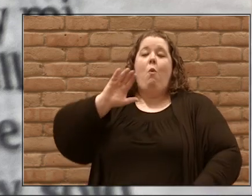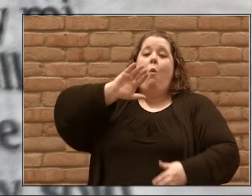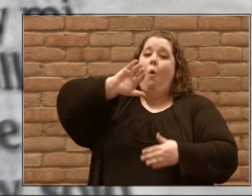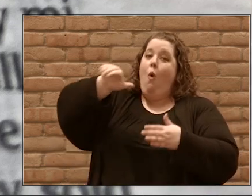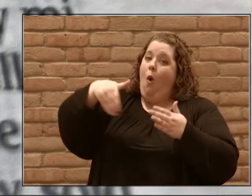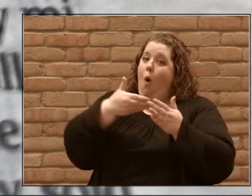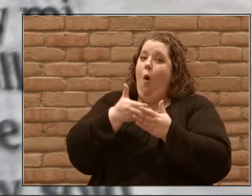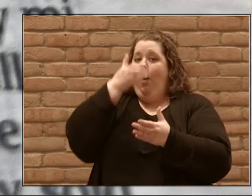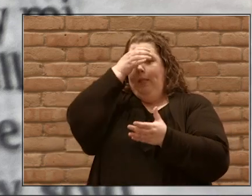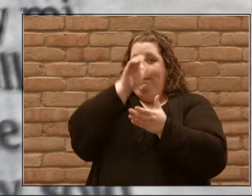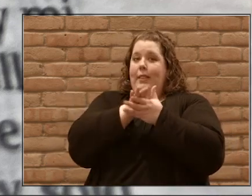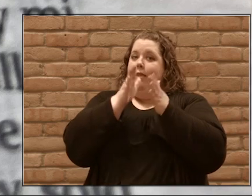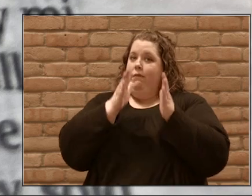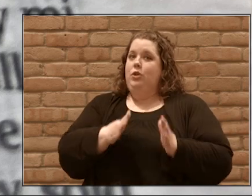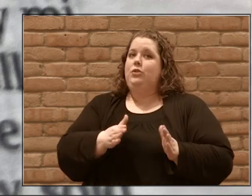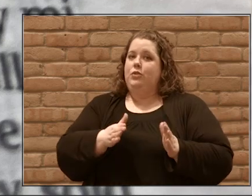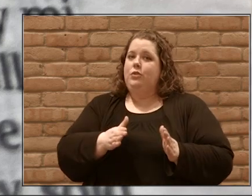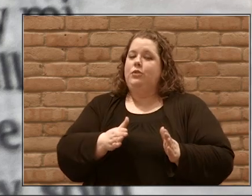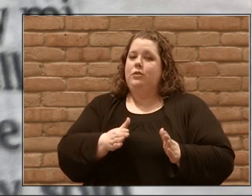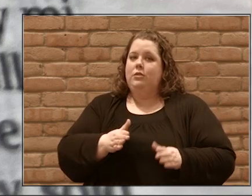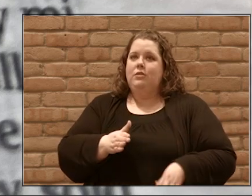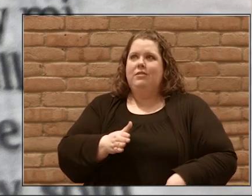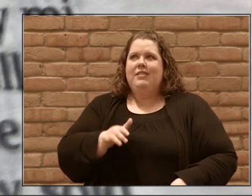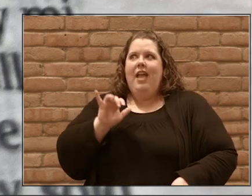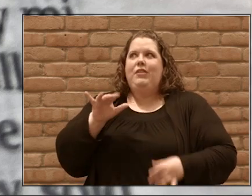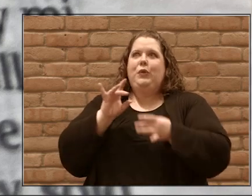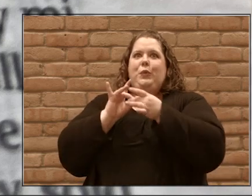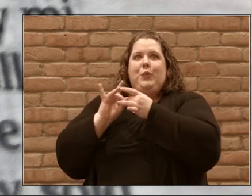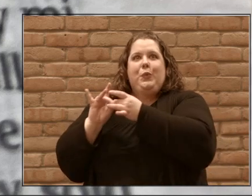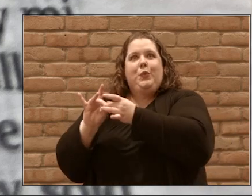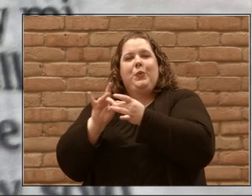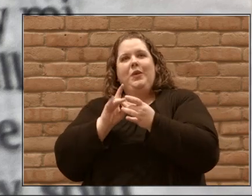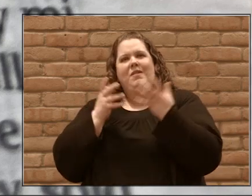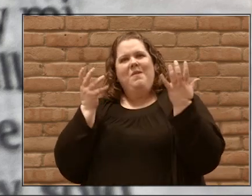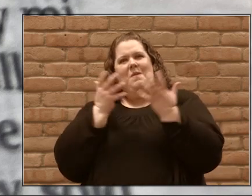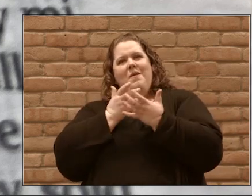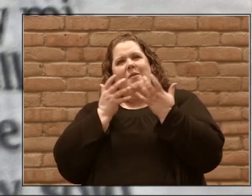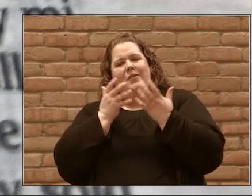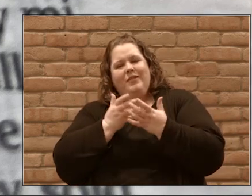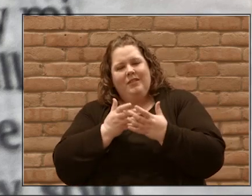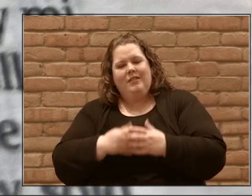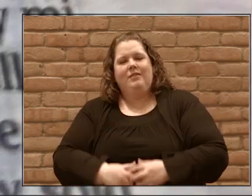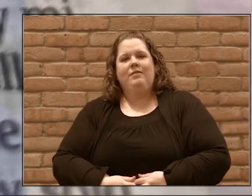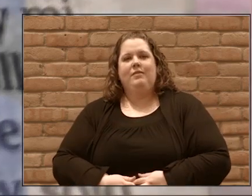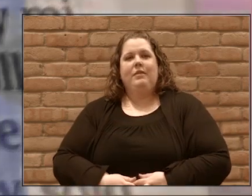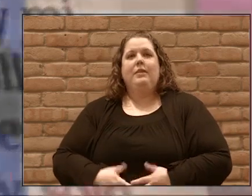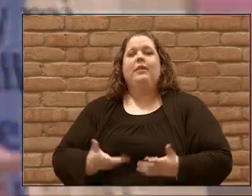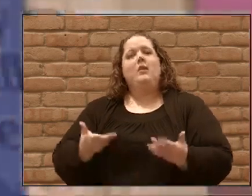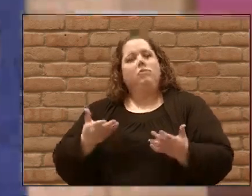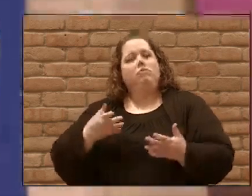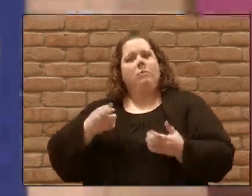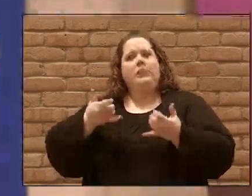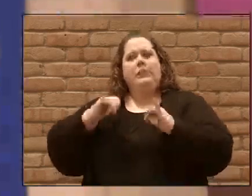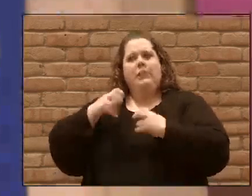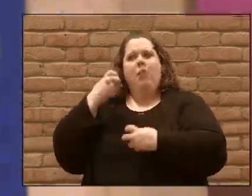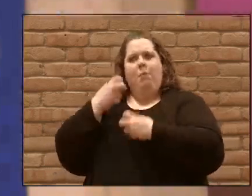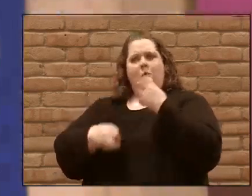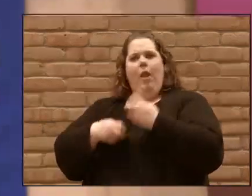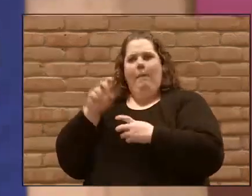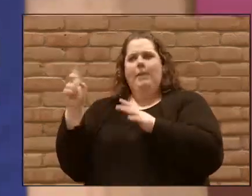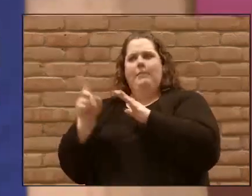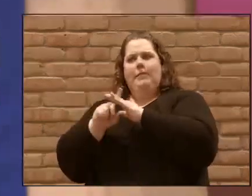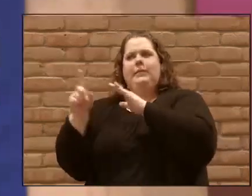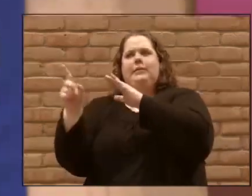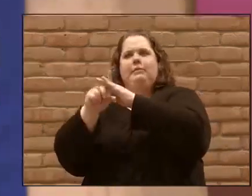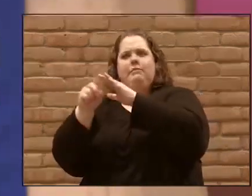believers. There was incredible unity in the church. Now, it didn't mean they didn't have problems. And we see that through the book